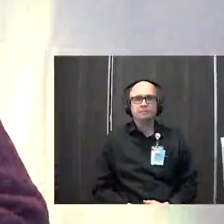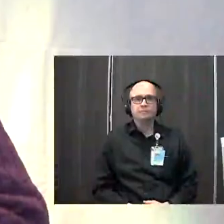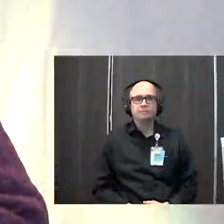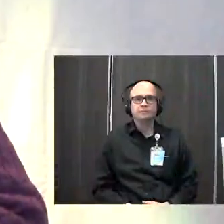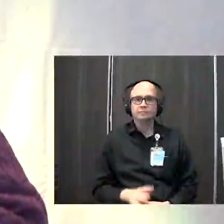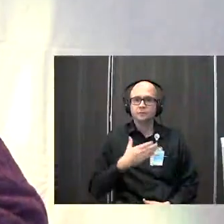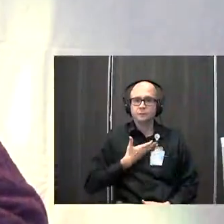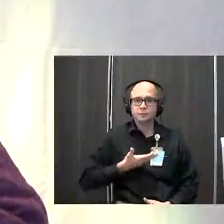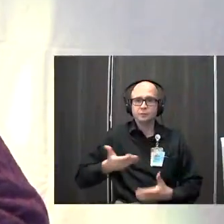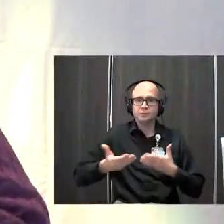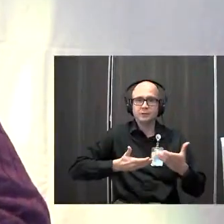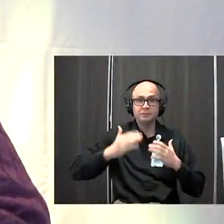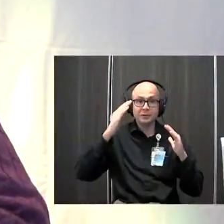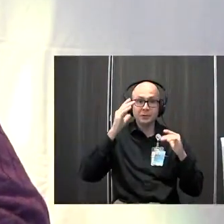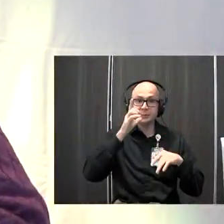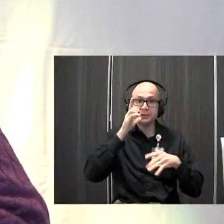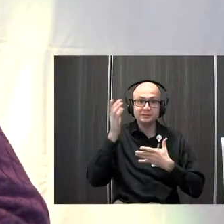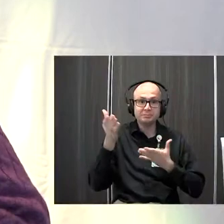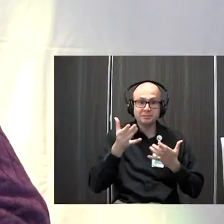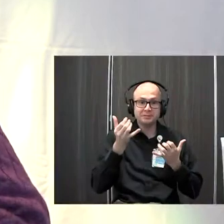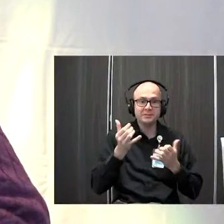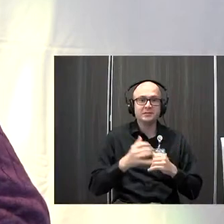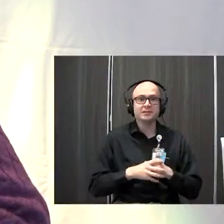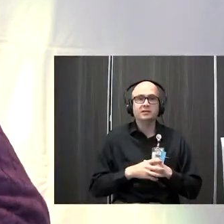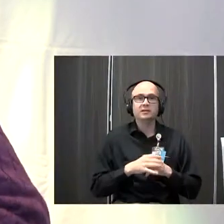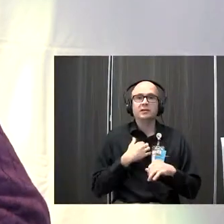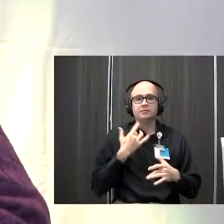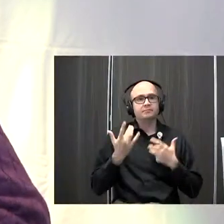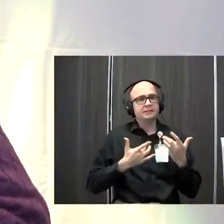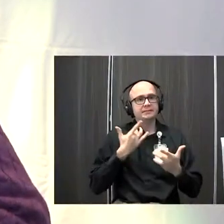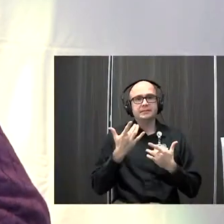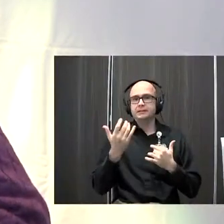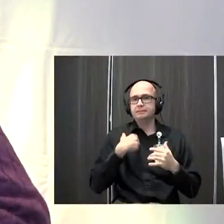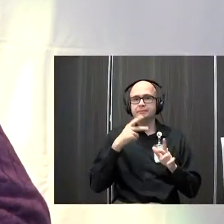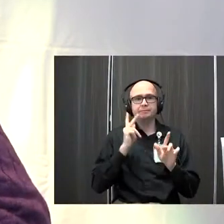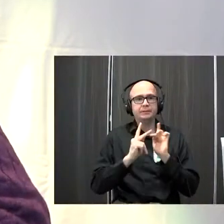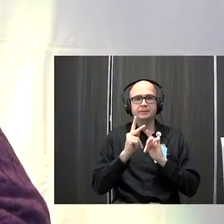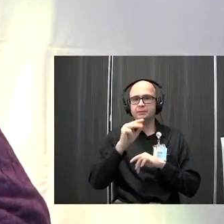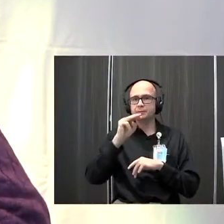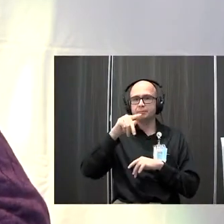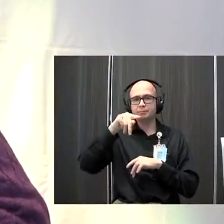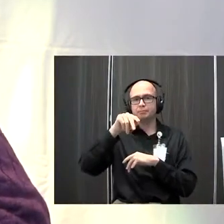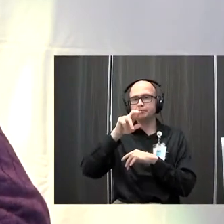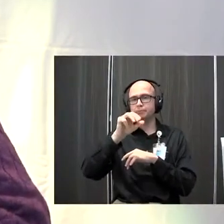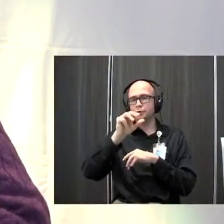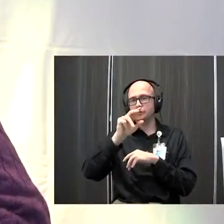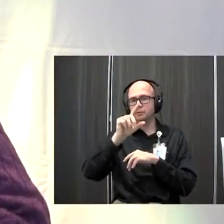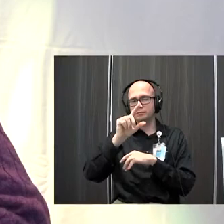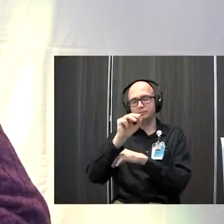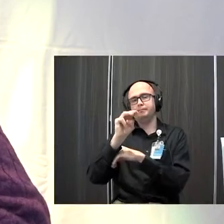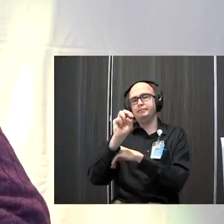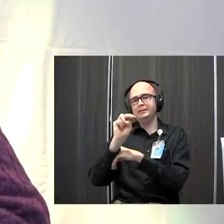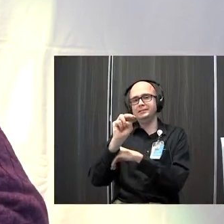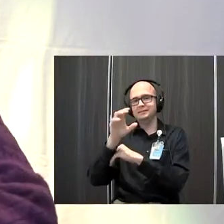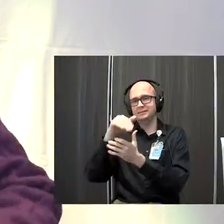all right welcome back we hope you brought your lunch with you today I'm really excited to have folks from the Perlman Center here today sometimes when kids